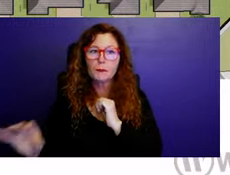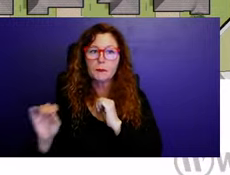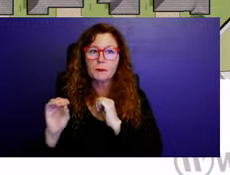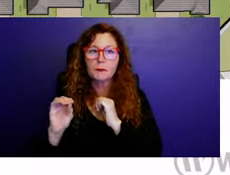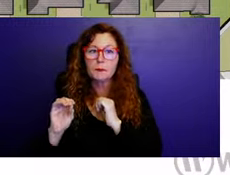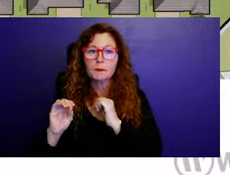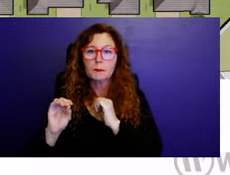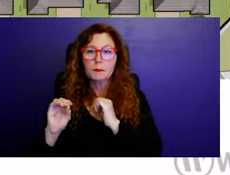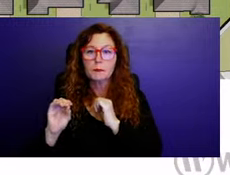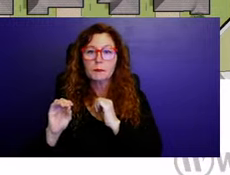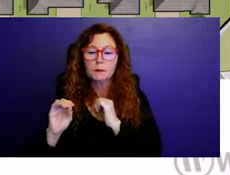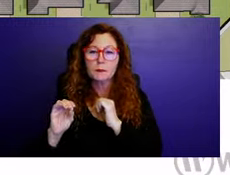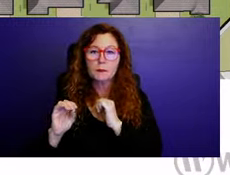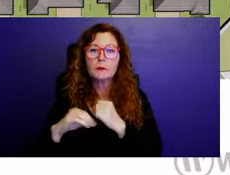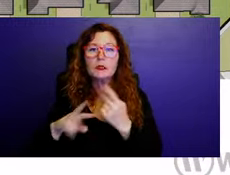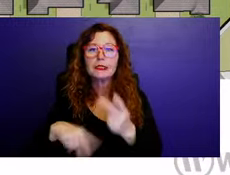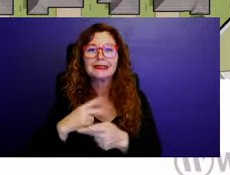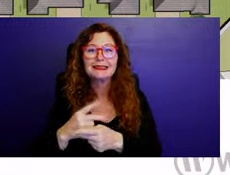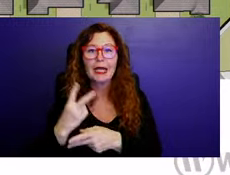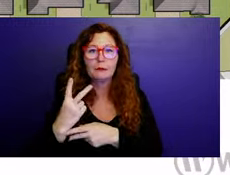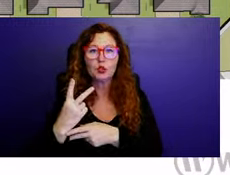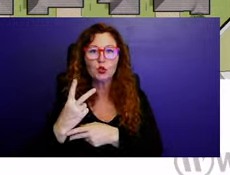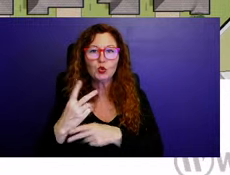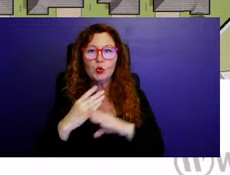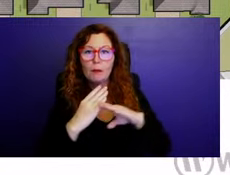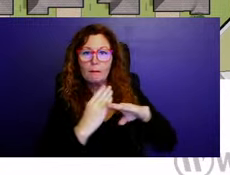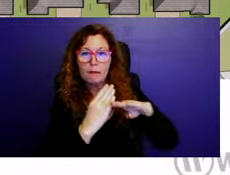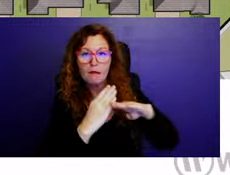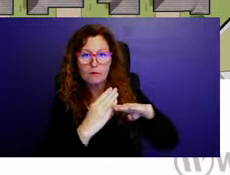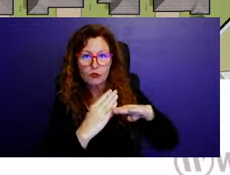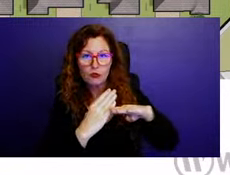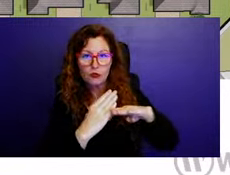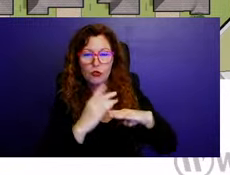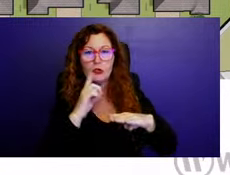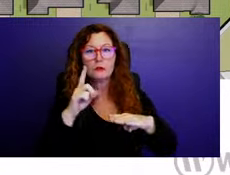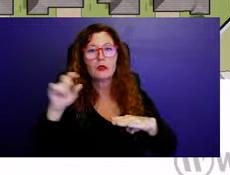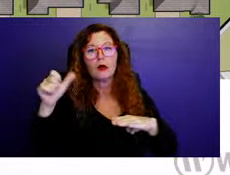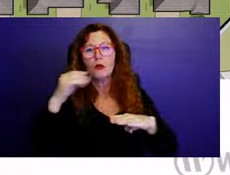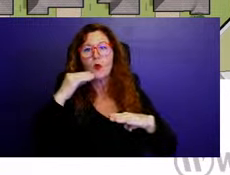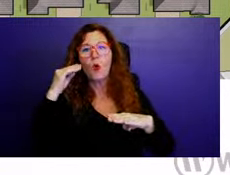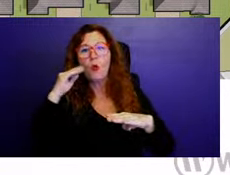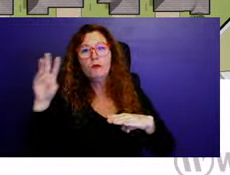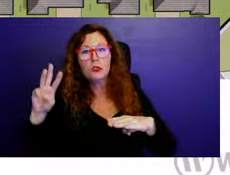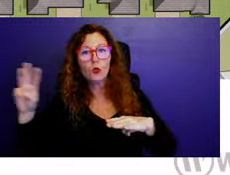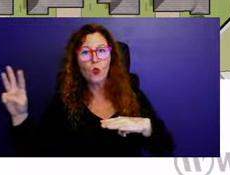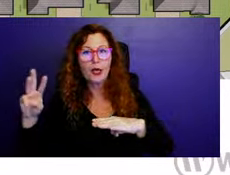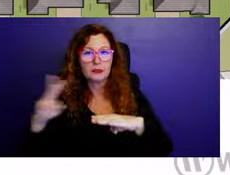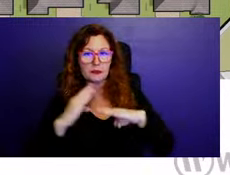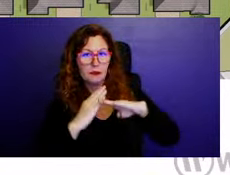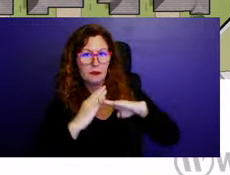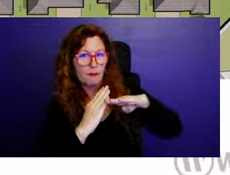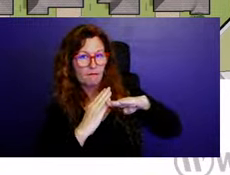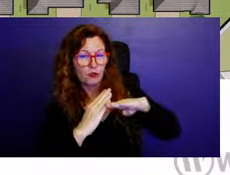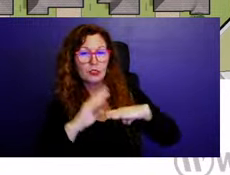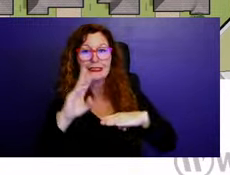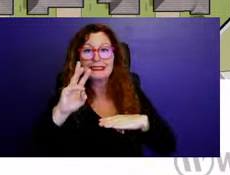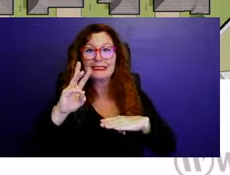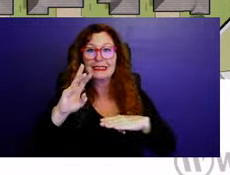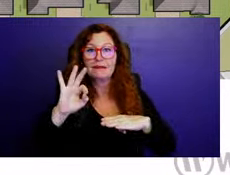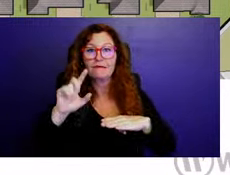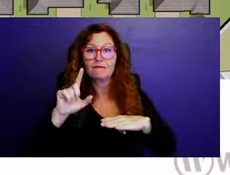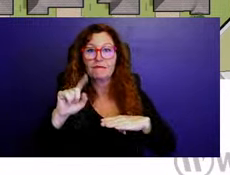single family, existing single family home to our west. So in that buffer, there's a six foot tall masonry wall.